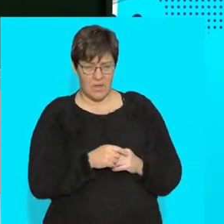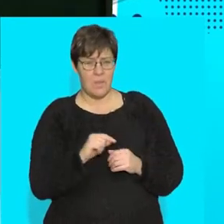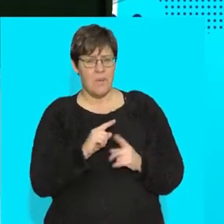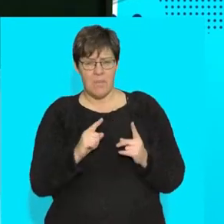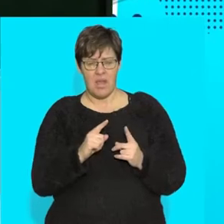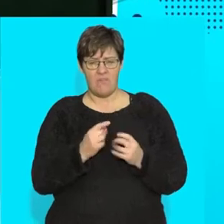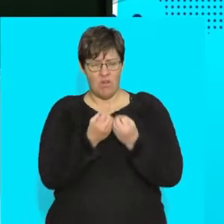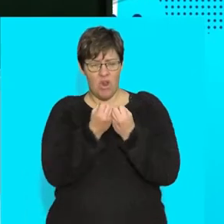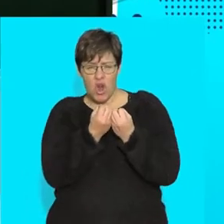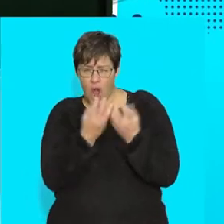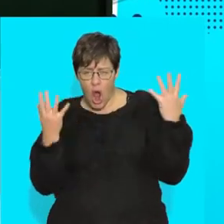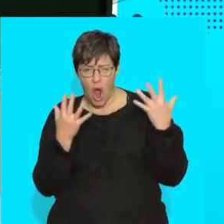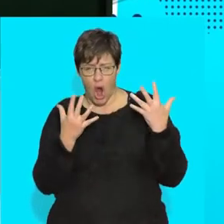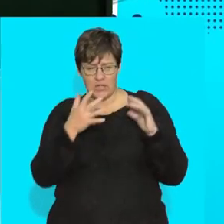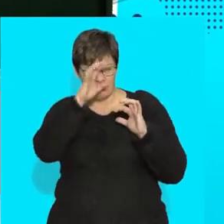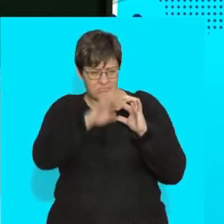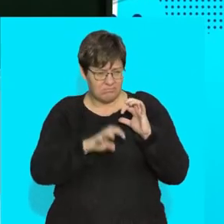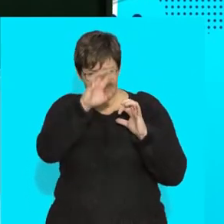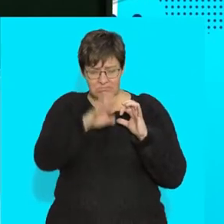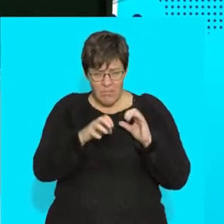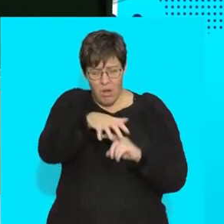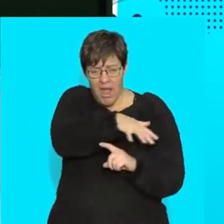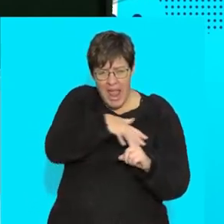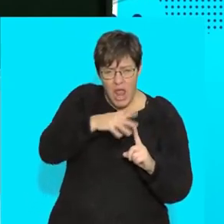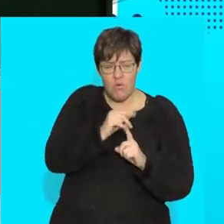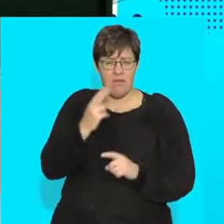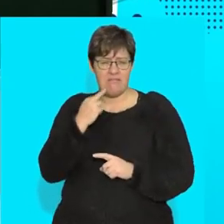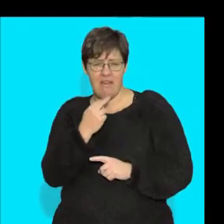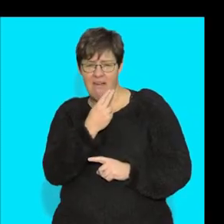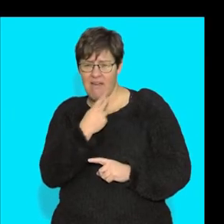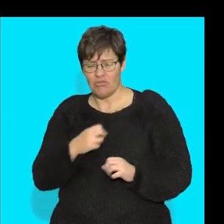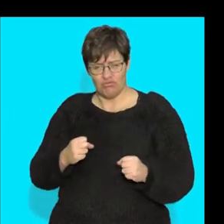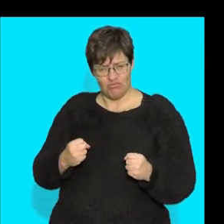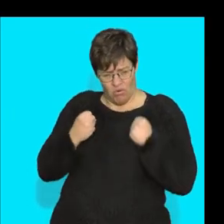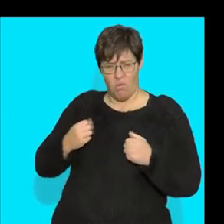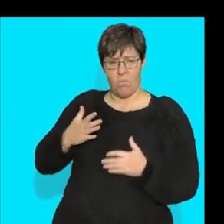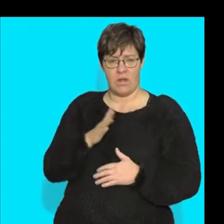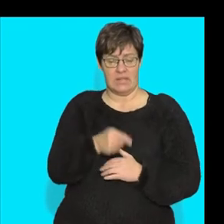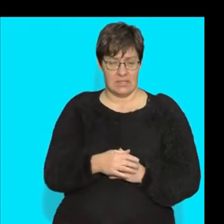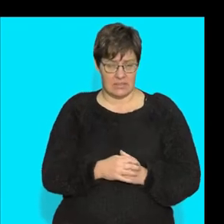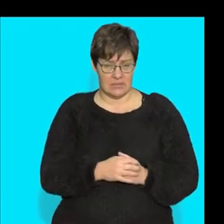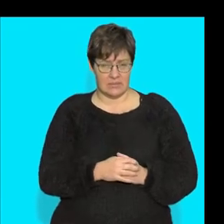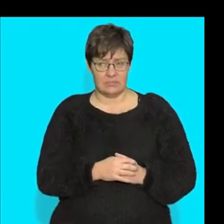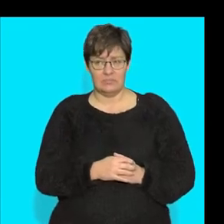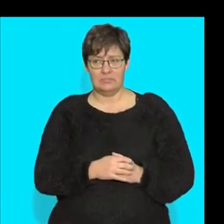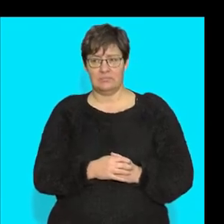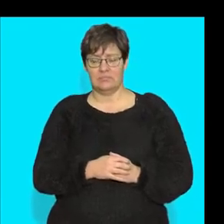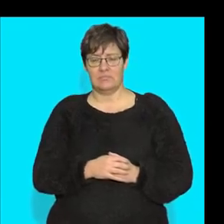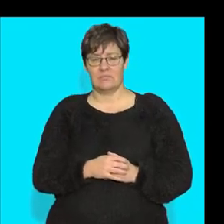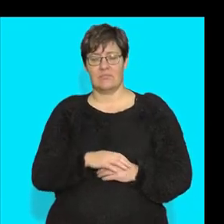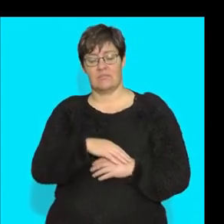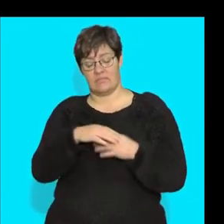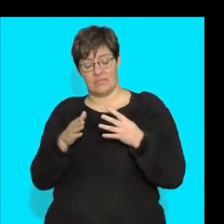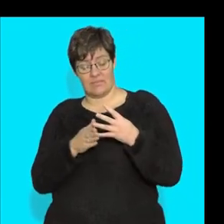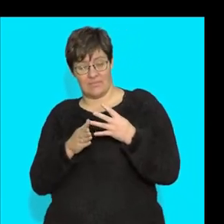Lots of fibers. I want that area to be nice and strong. Okay. Again,